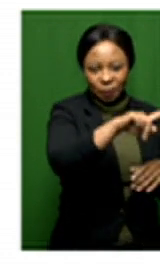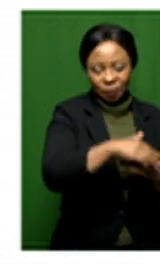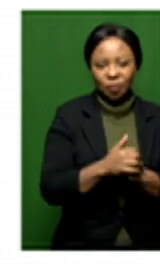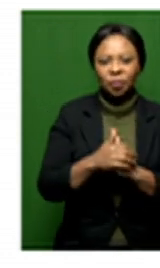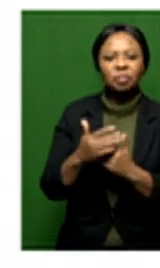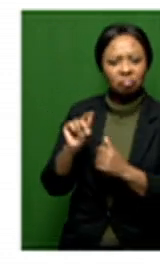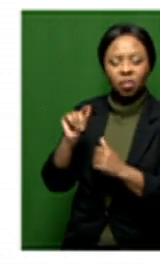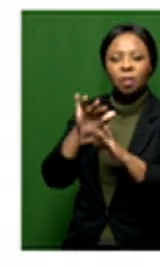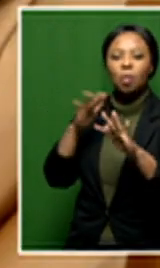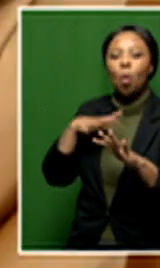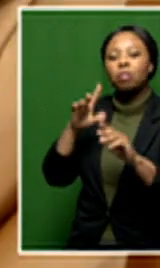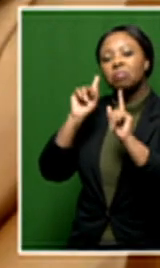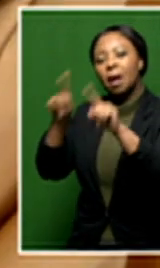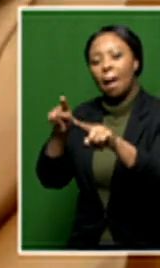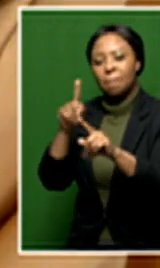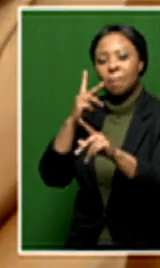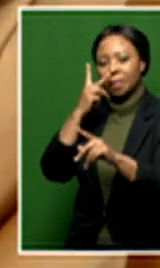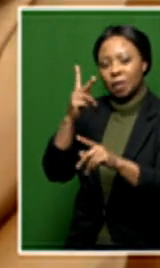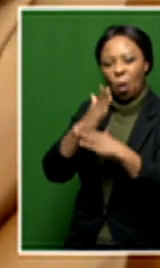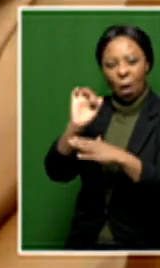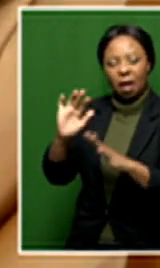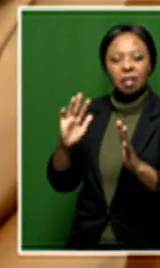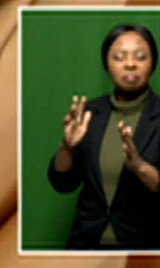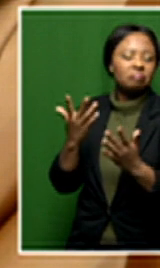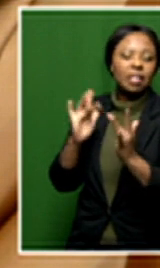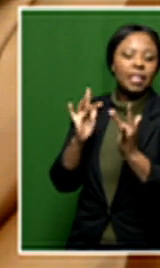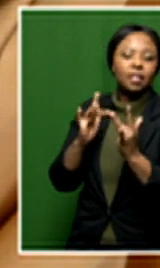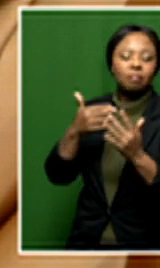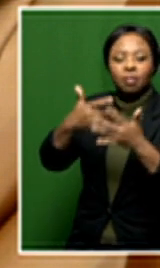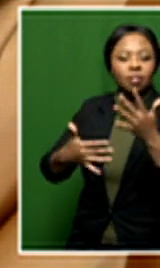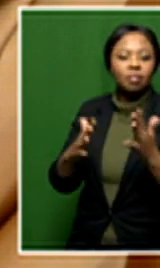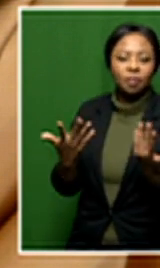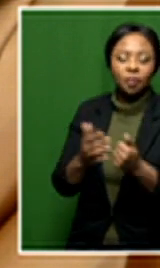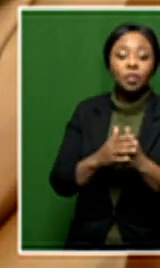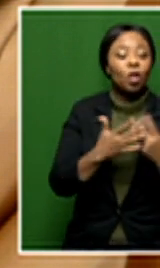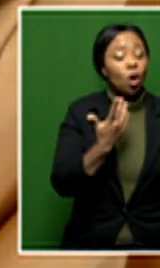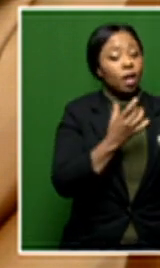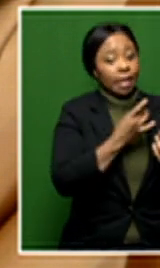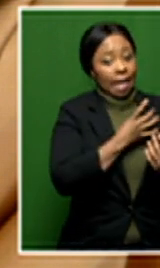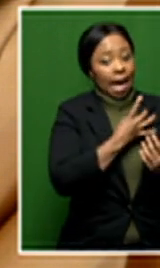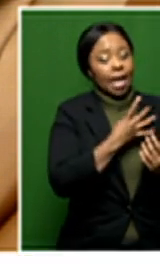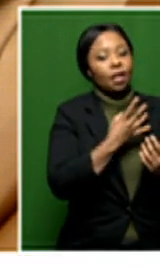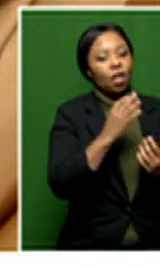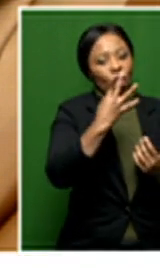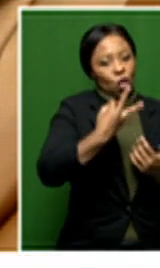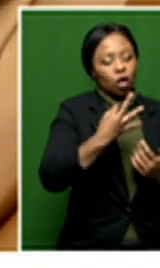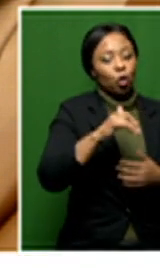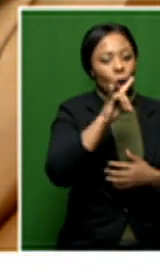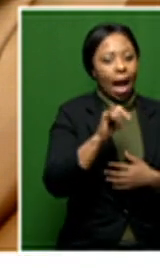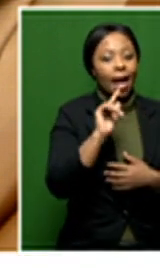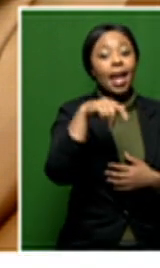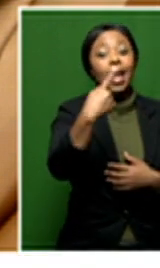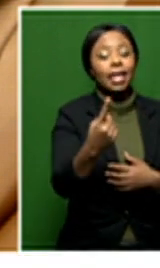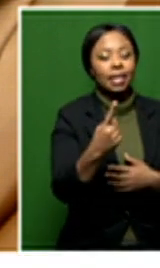those that are interested in coming through. Right. Well, um, it's opening on Saturday, the 3rd of July, which is next Saturday.